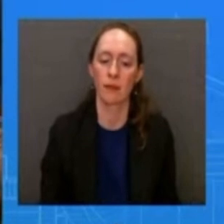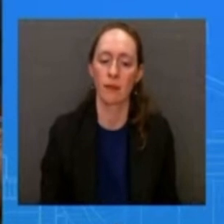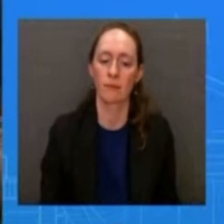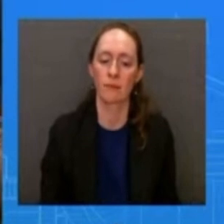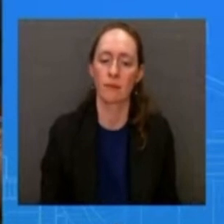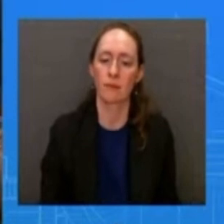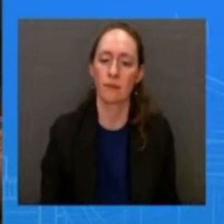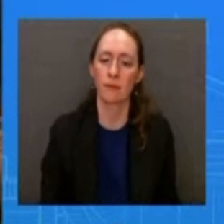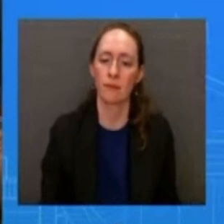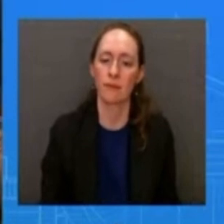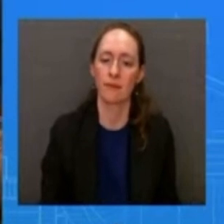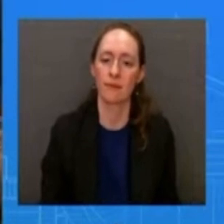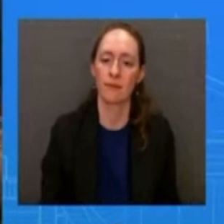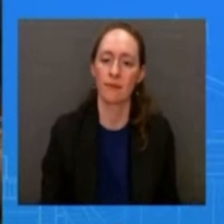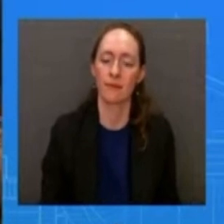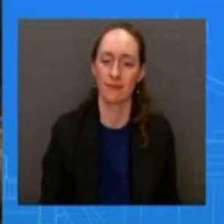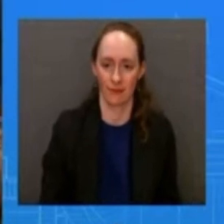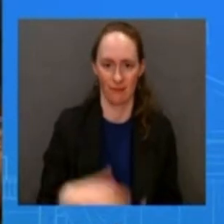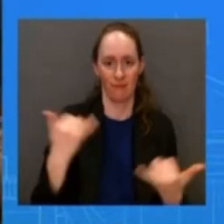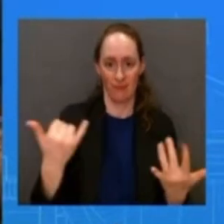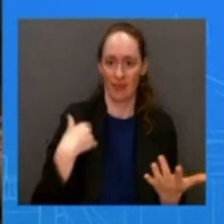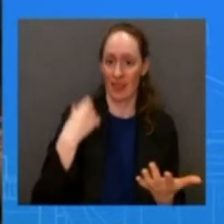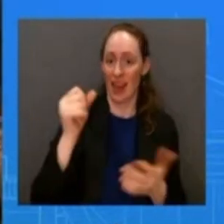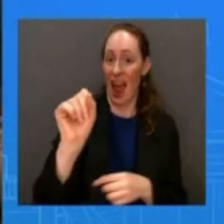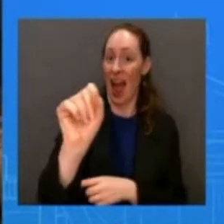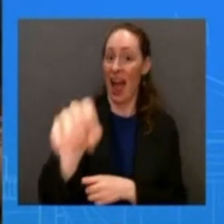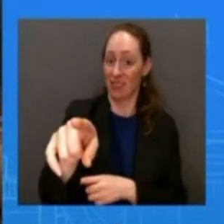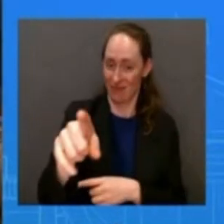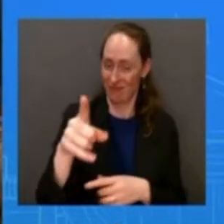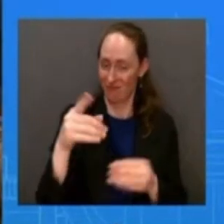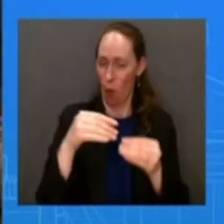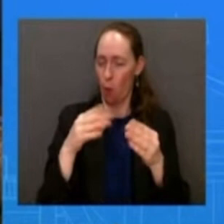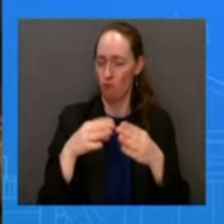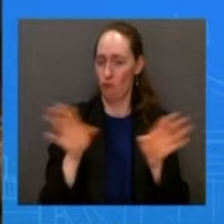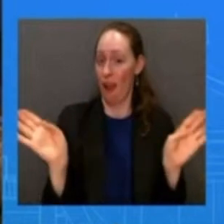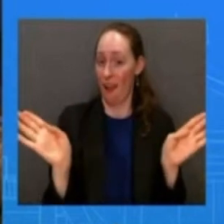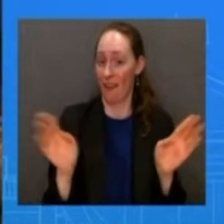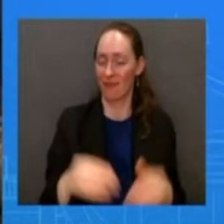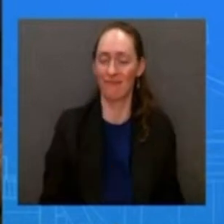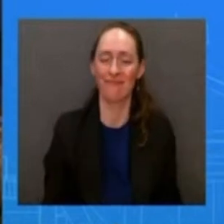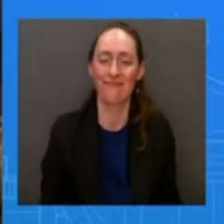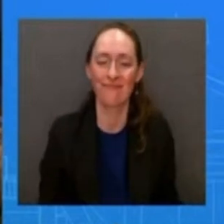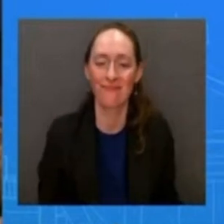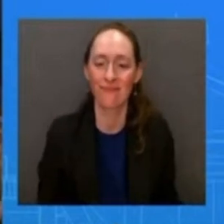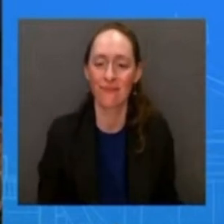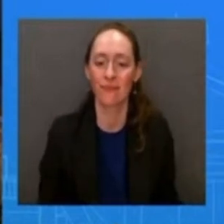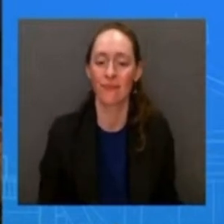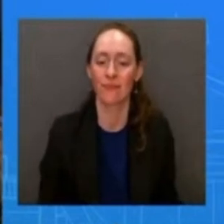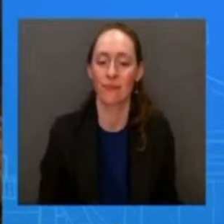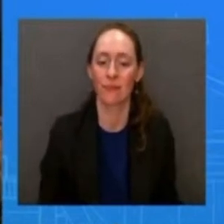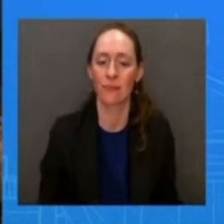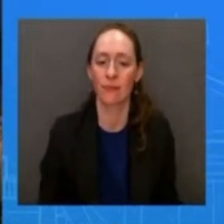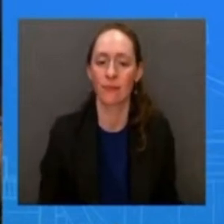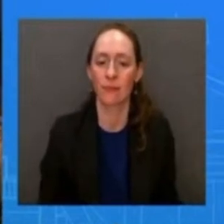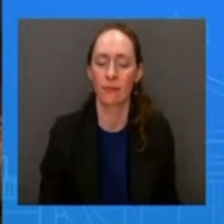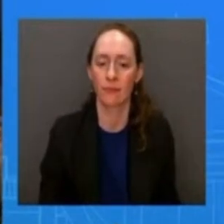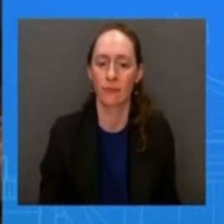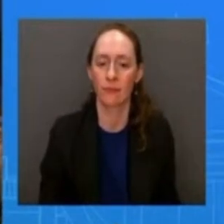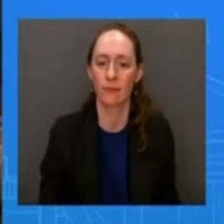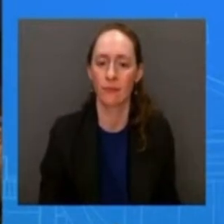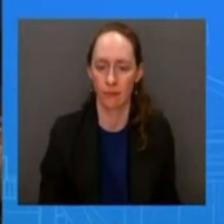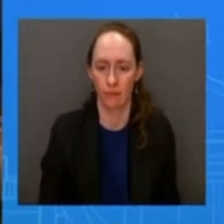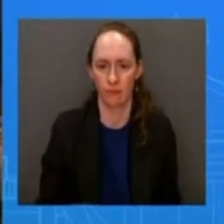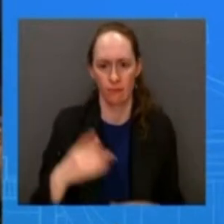so with that in mind first on the communications team uh and then on the culture so-called culture wars um